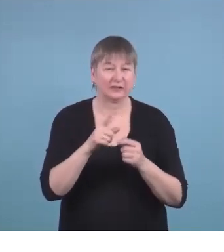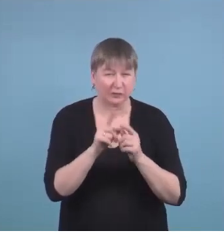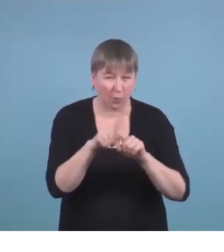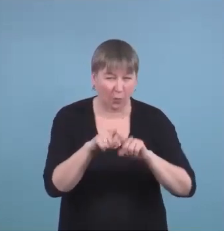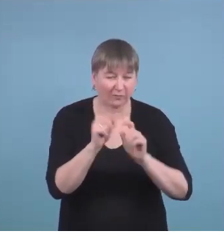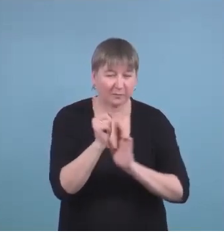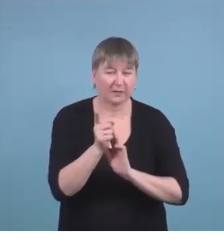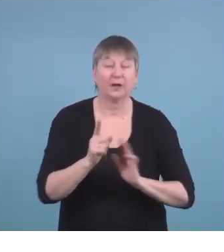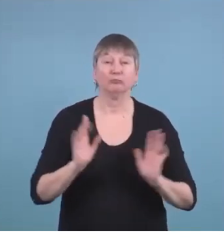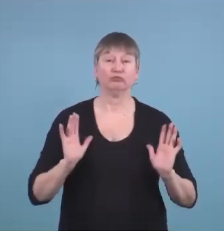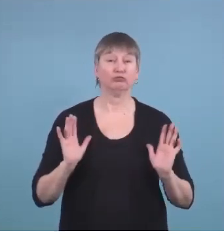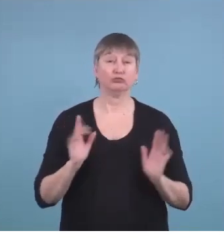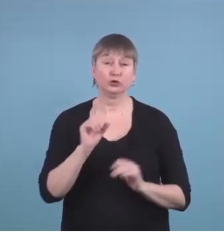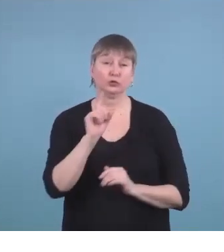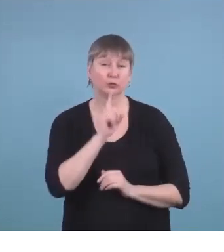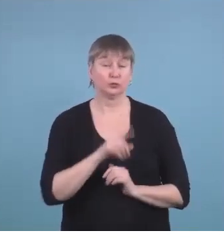for sure